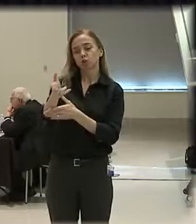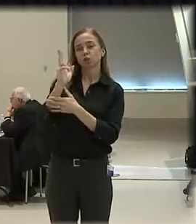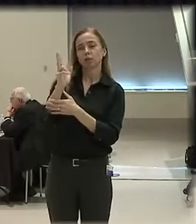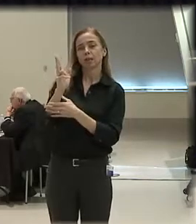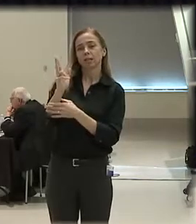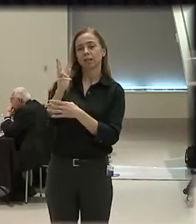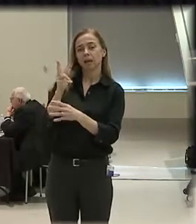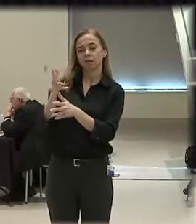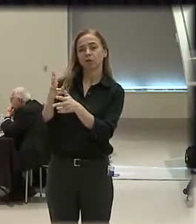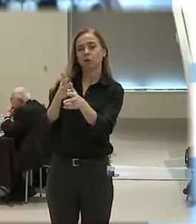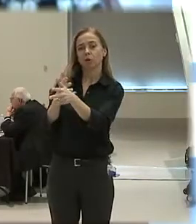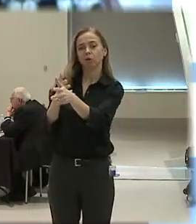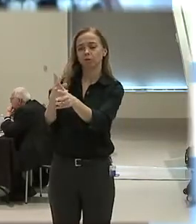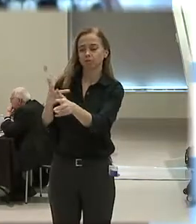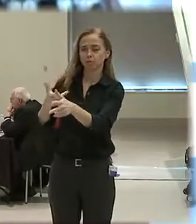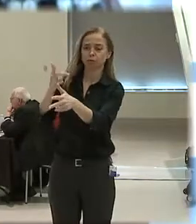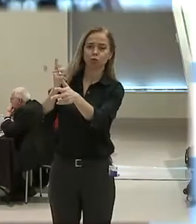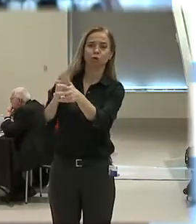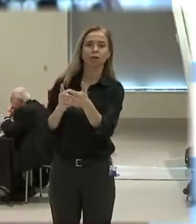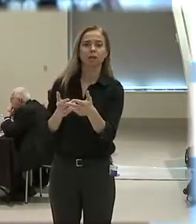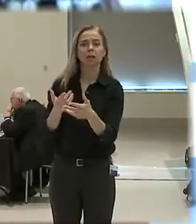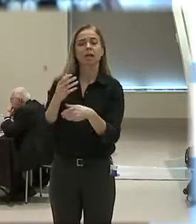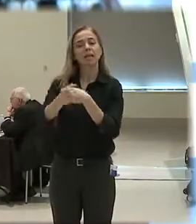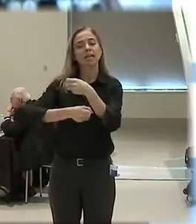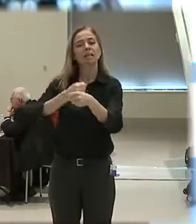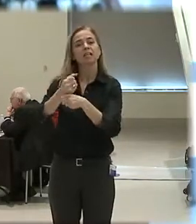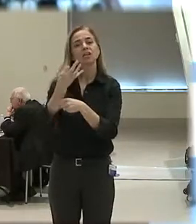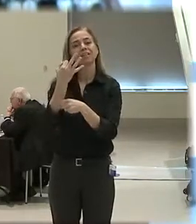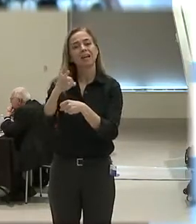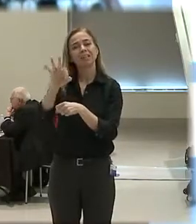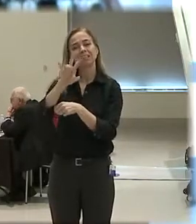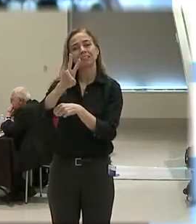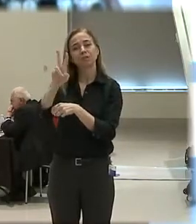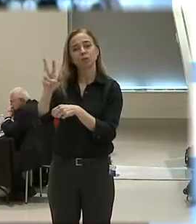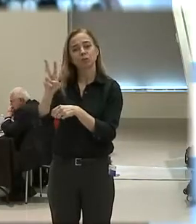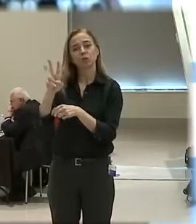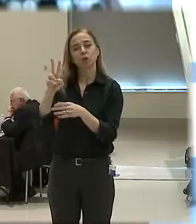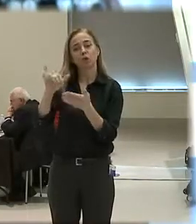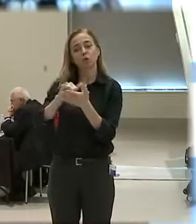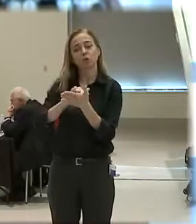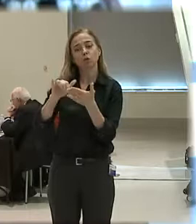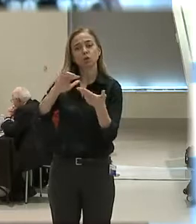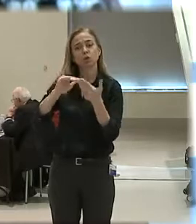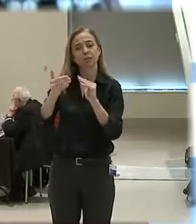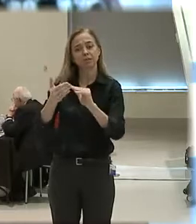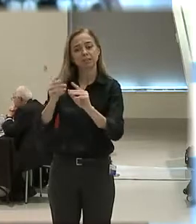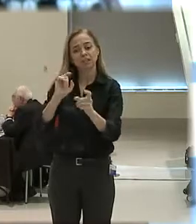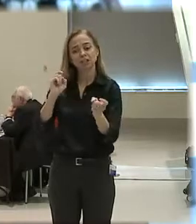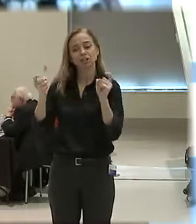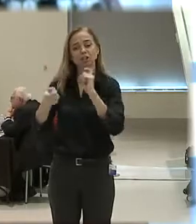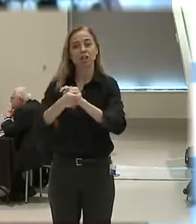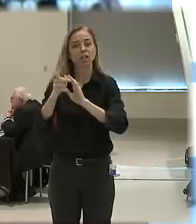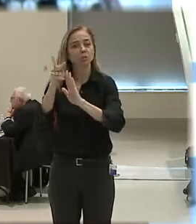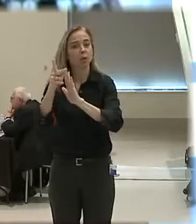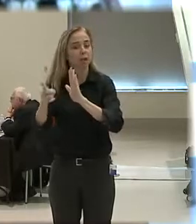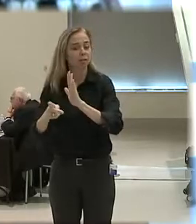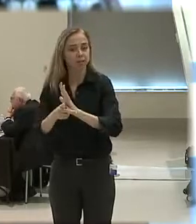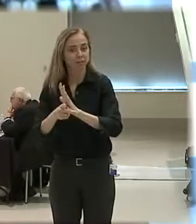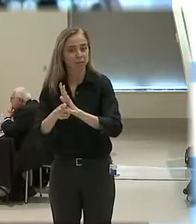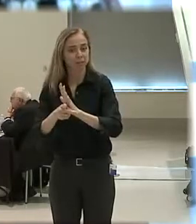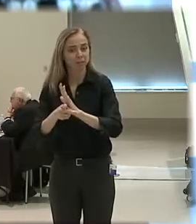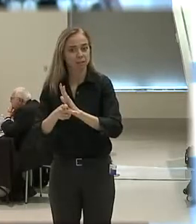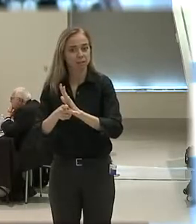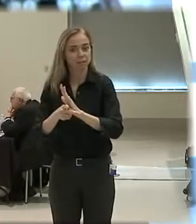per se. So in 1972 when the New York City Police Department changed that policy, they didn't simply,